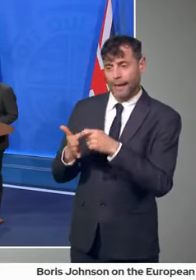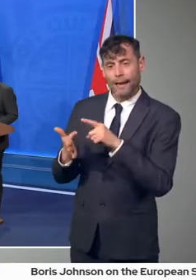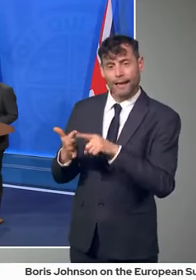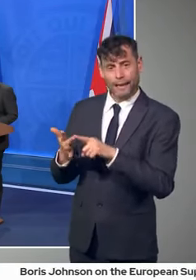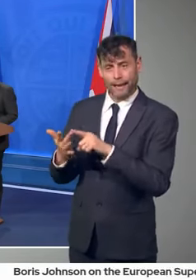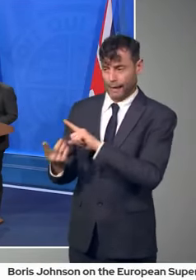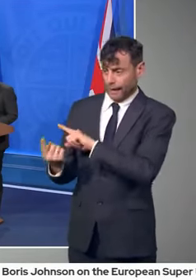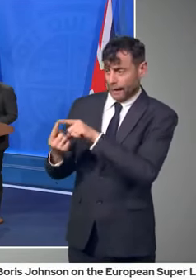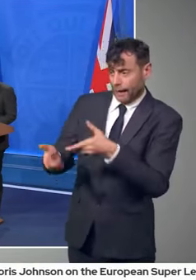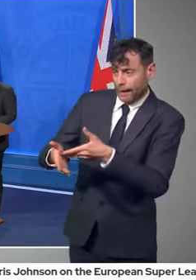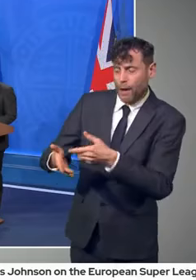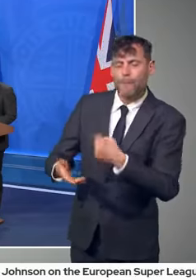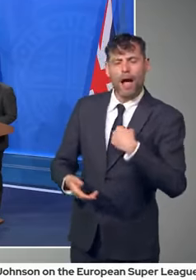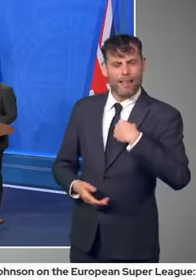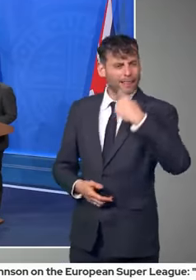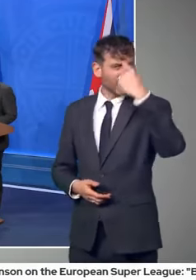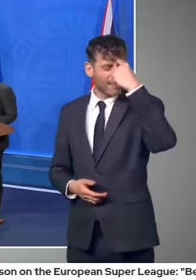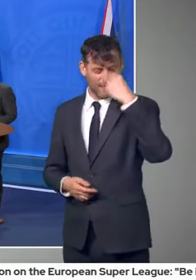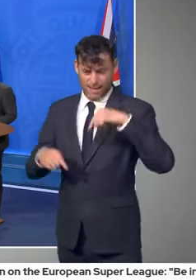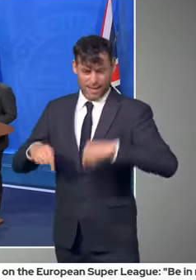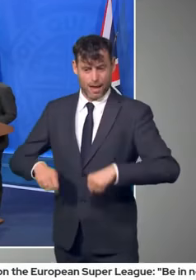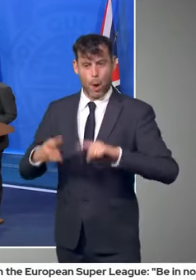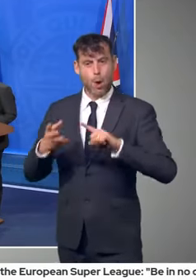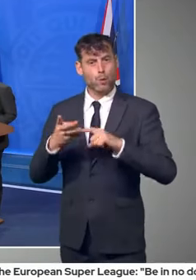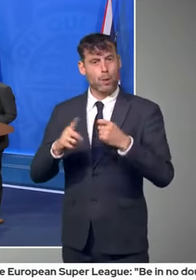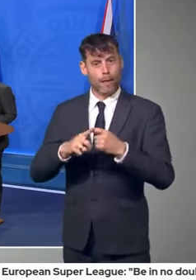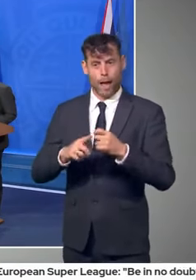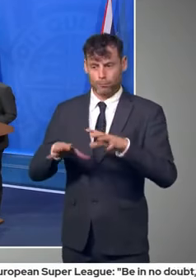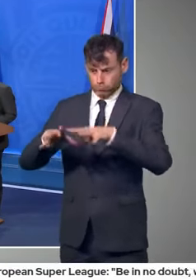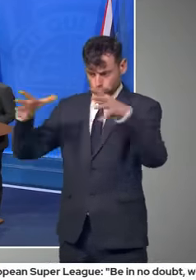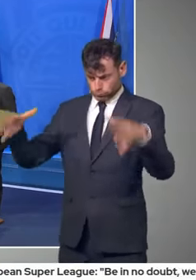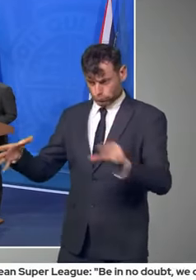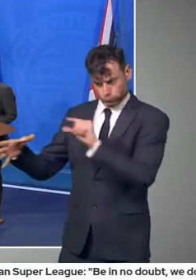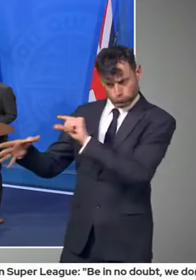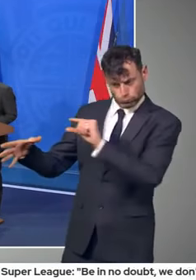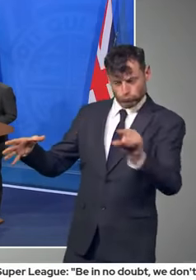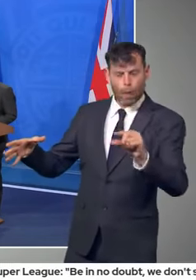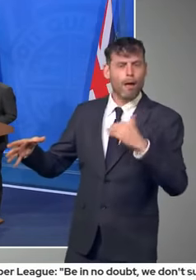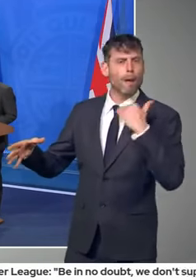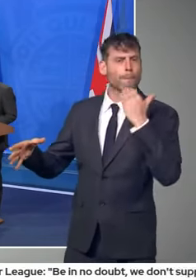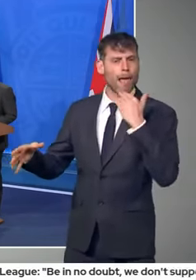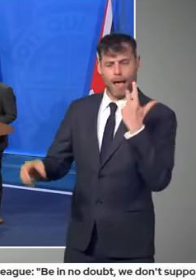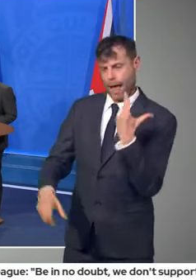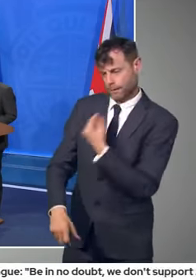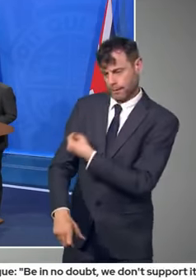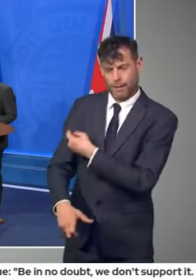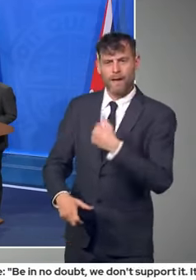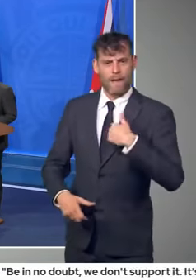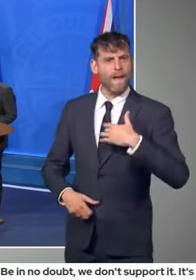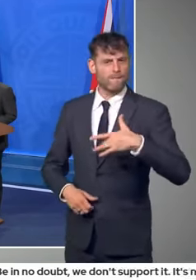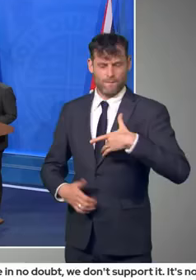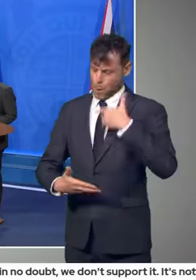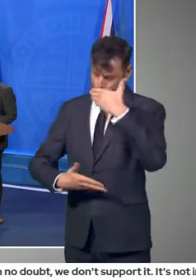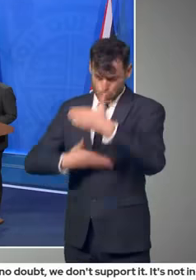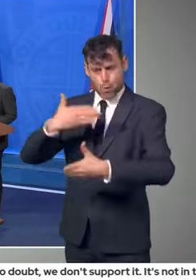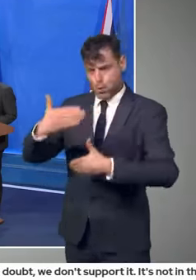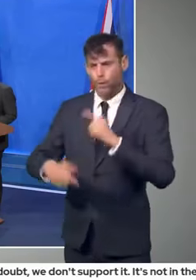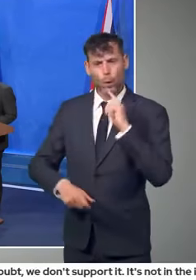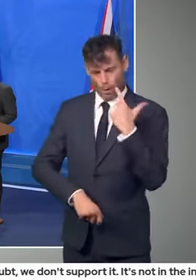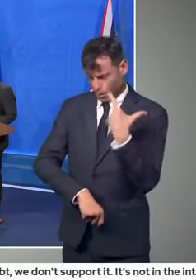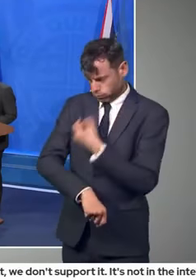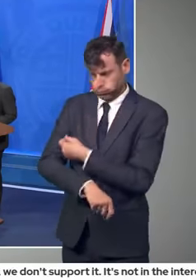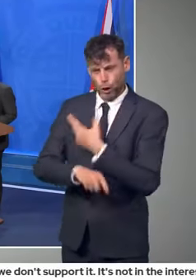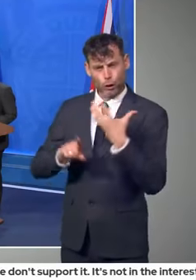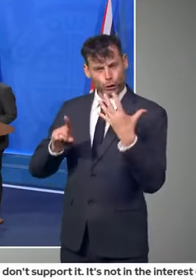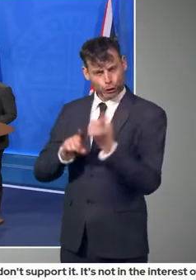our supply, uh, and that we'll be able to get done what we've, uh, said we're going to, uh, to do by, by the, by, by the end of July, Jessica. So